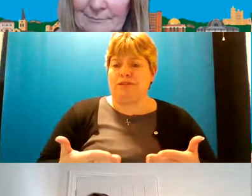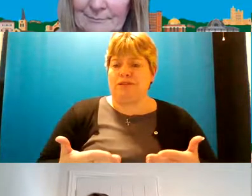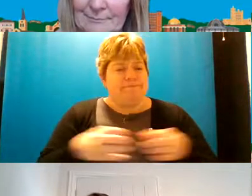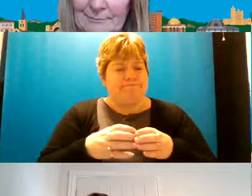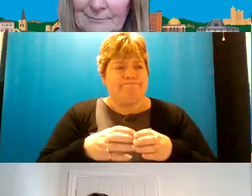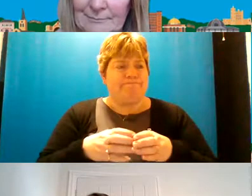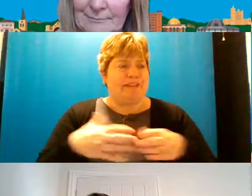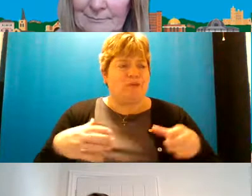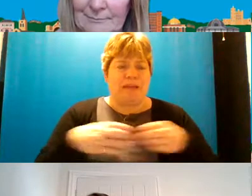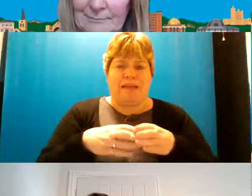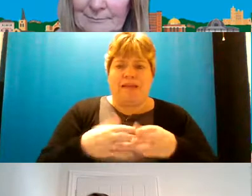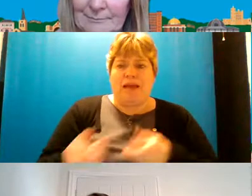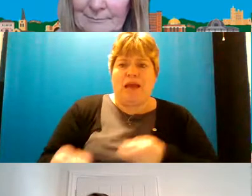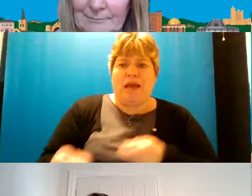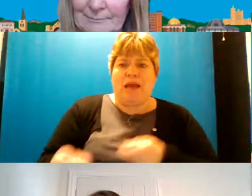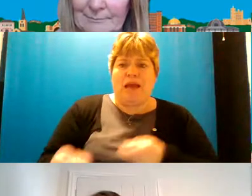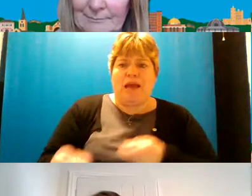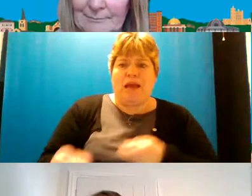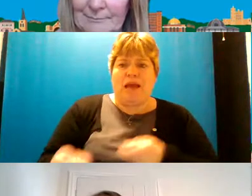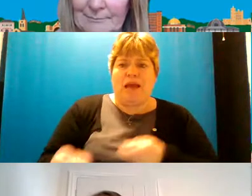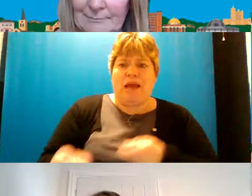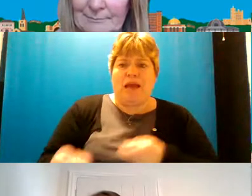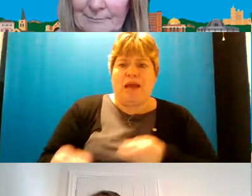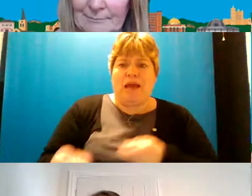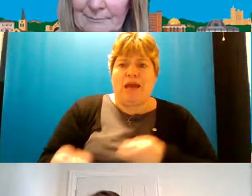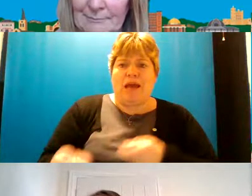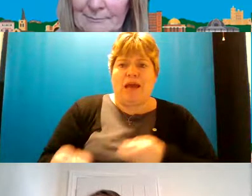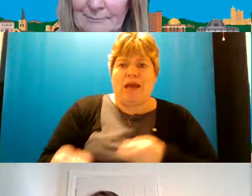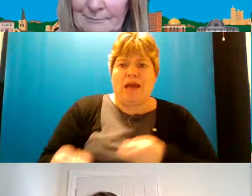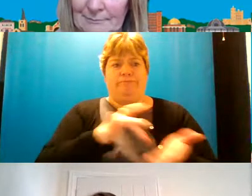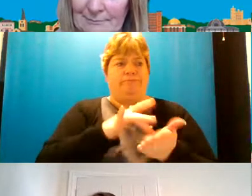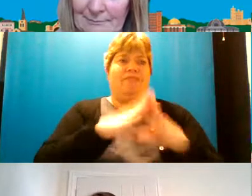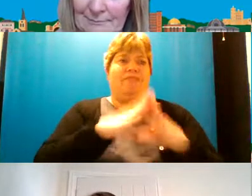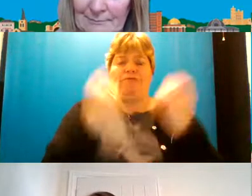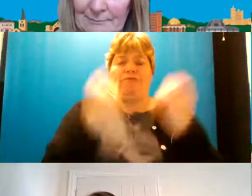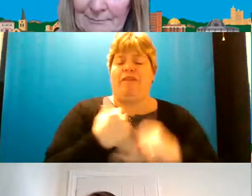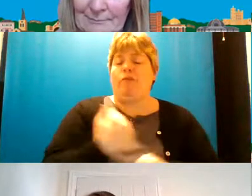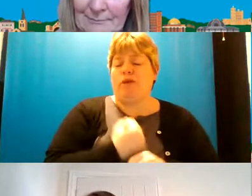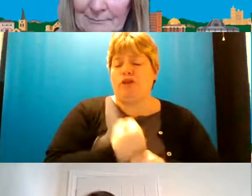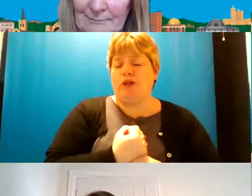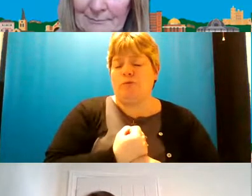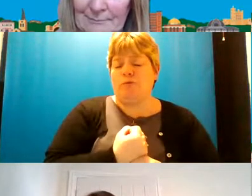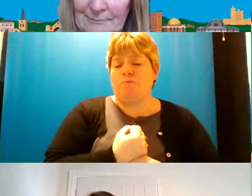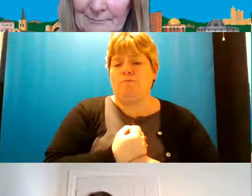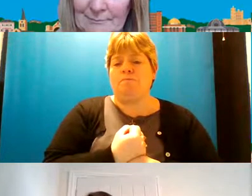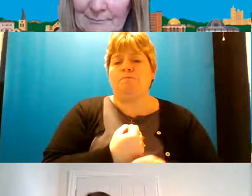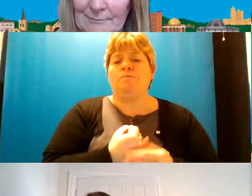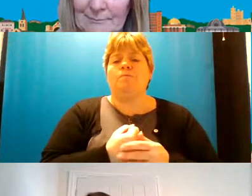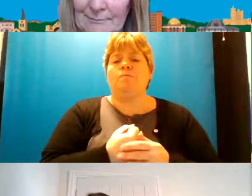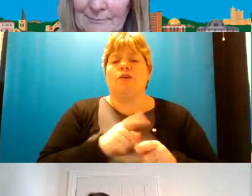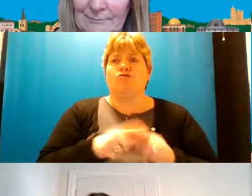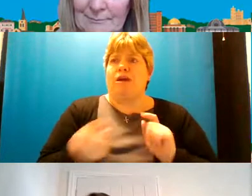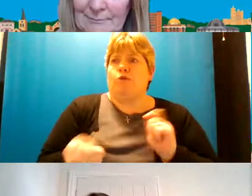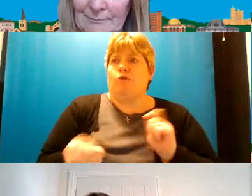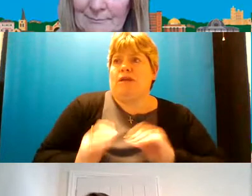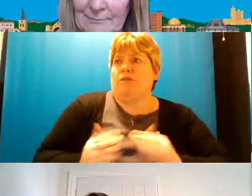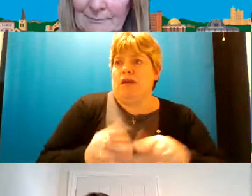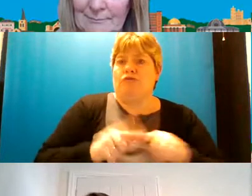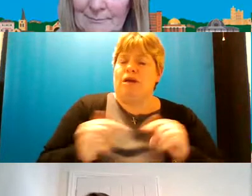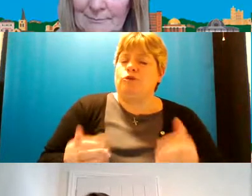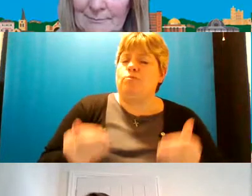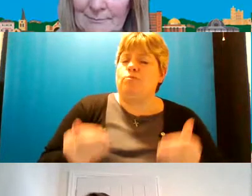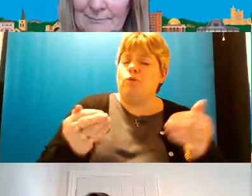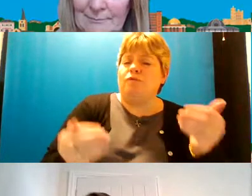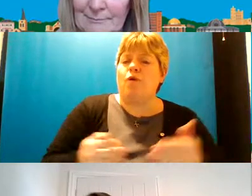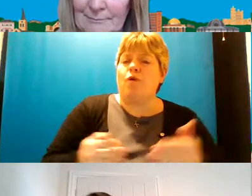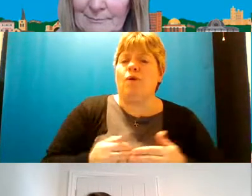of brings the voice of lived experience to the forefront of everything kind of we do and changing services moving forward and i just think